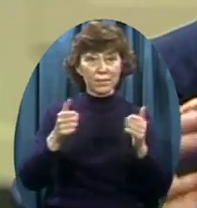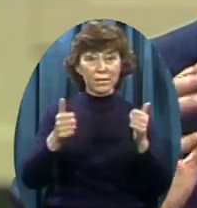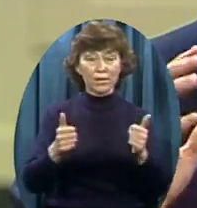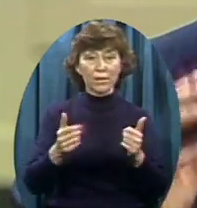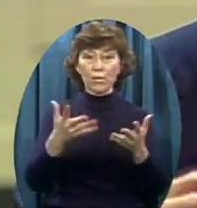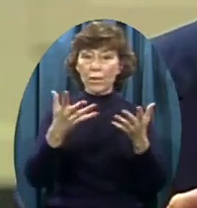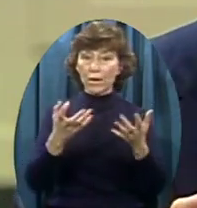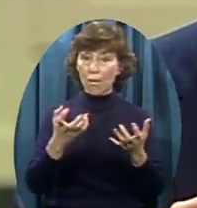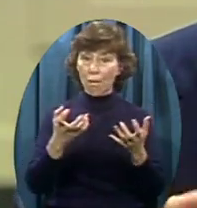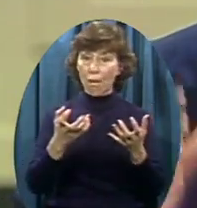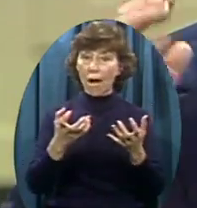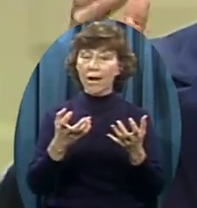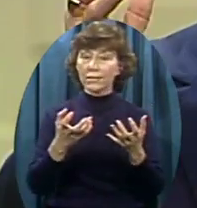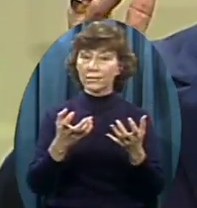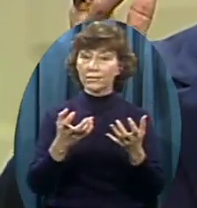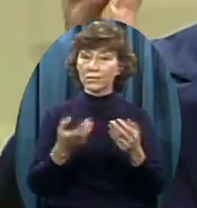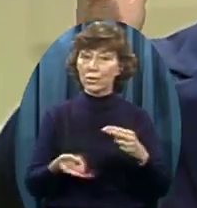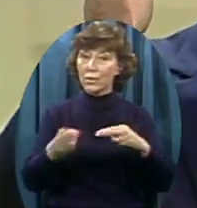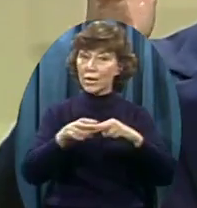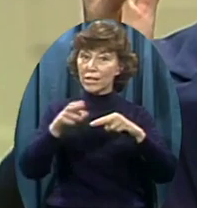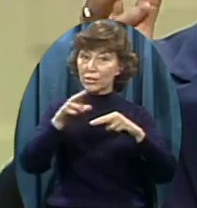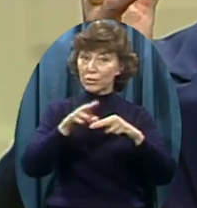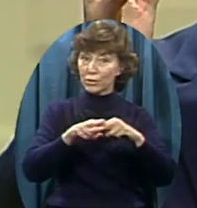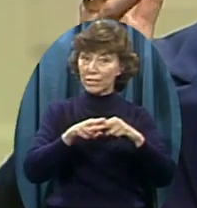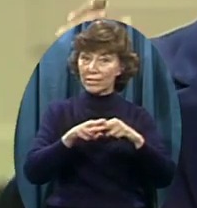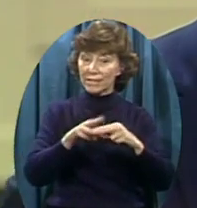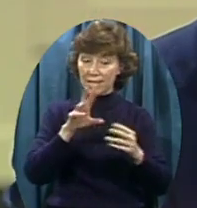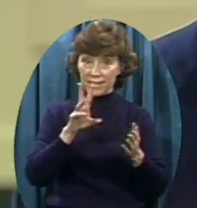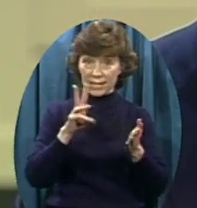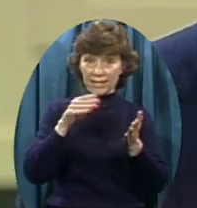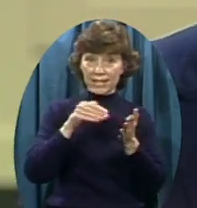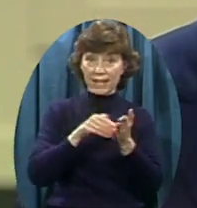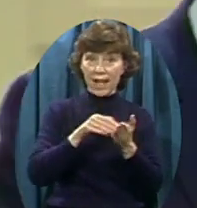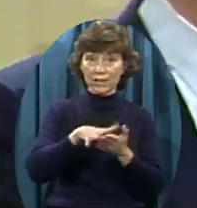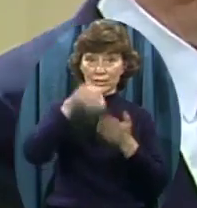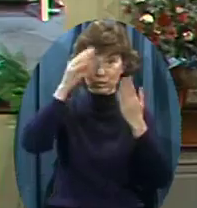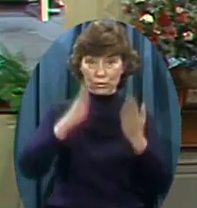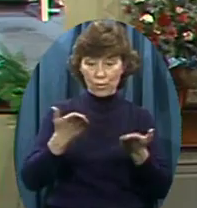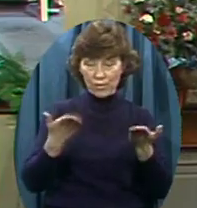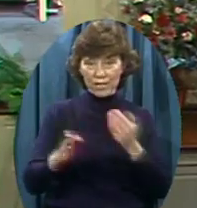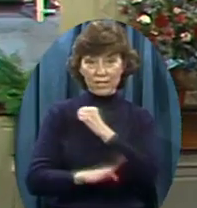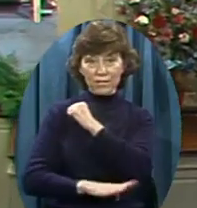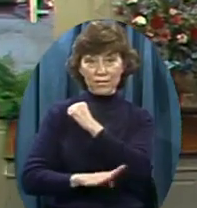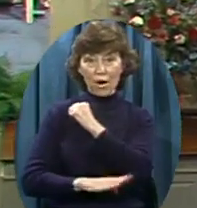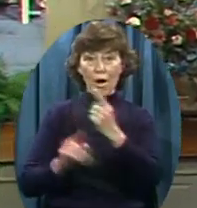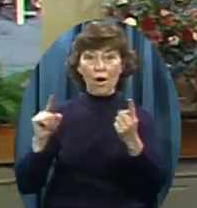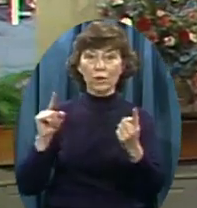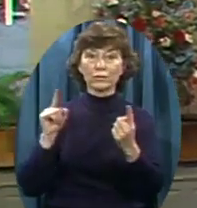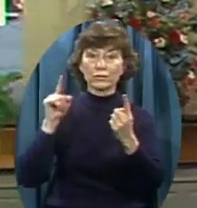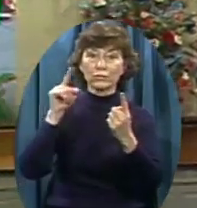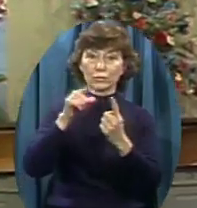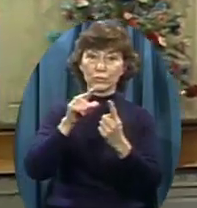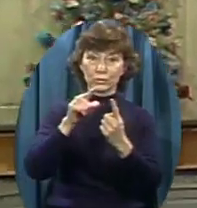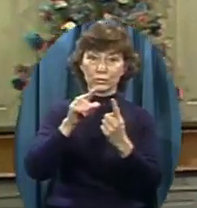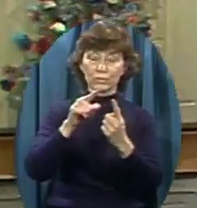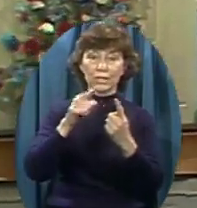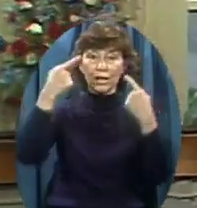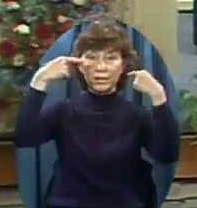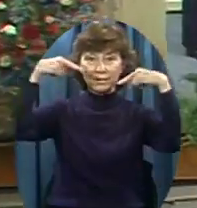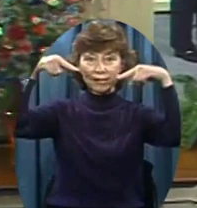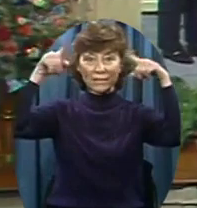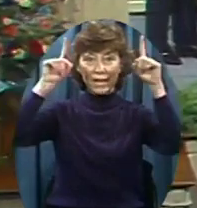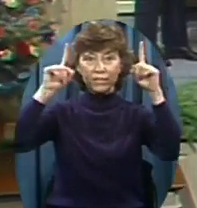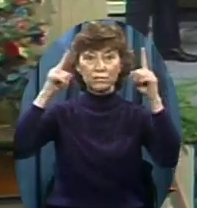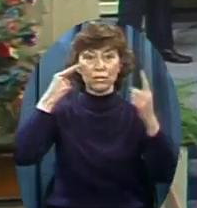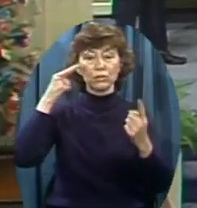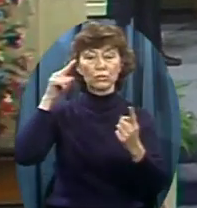students We're expecting this fall To 12,000 students As quickly as possible This is a plat A plat of